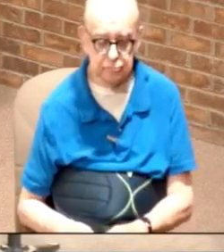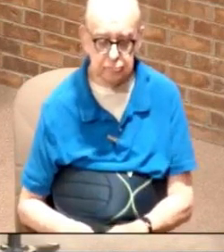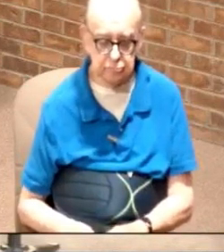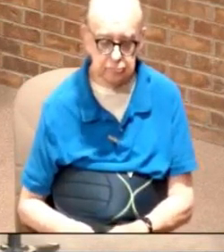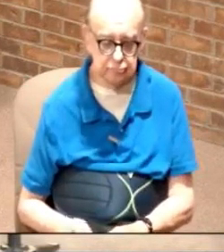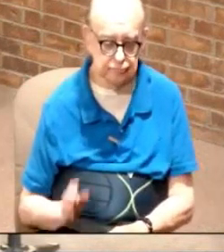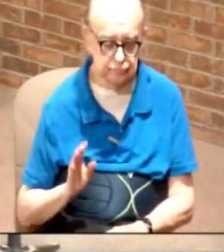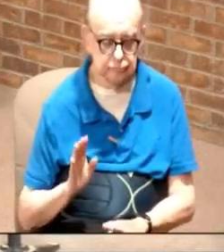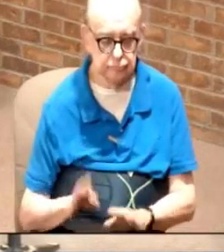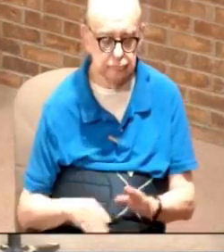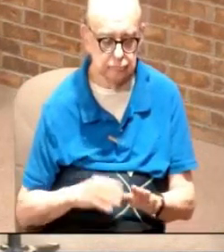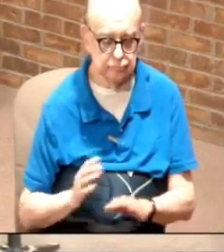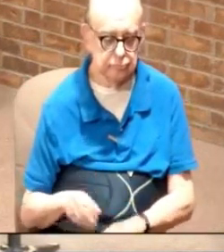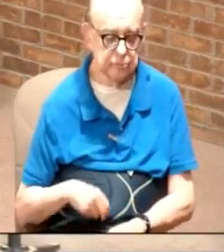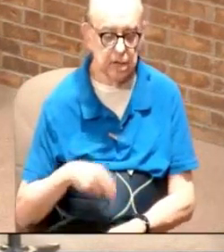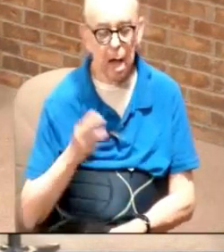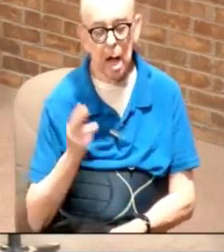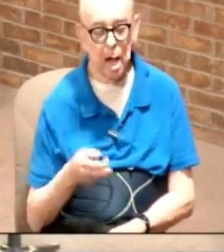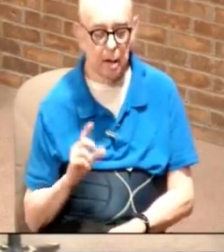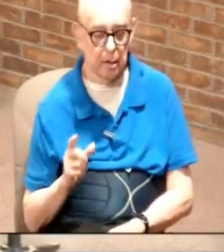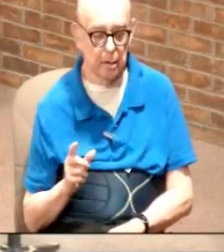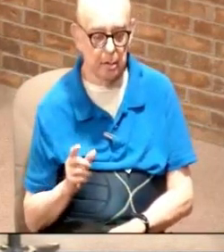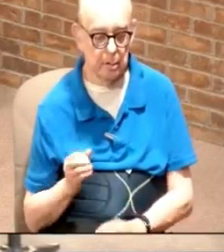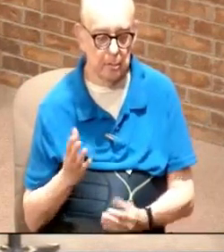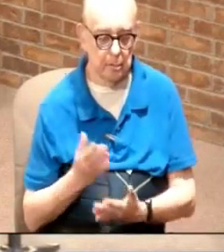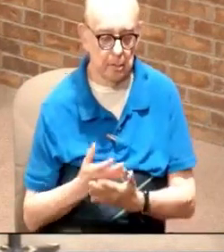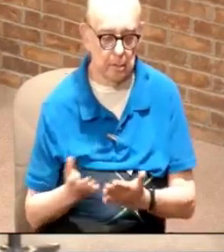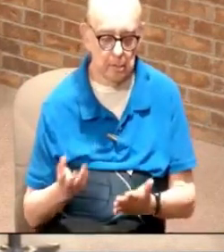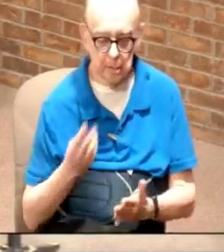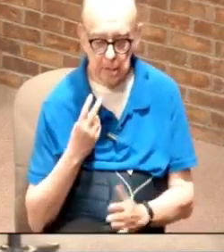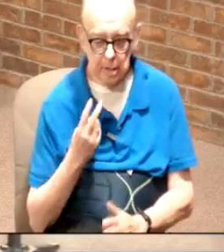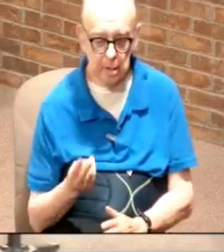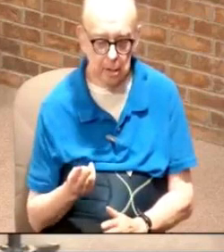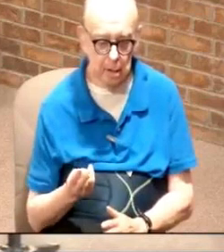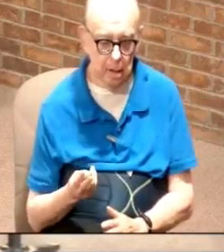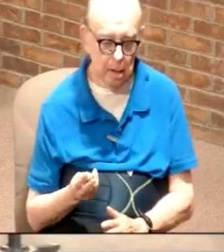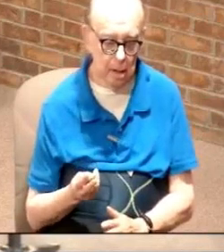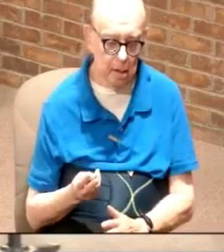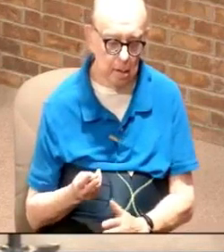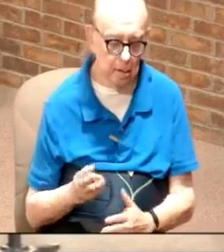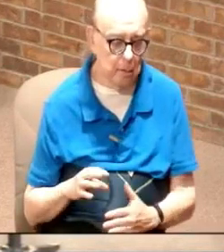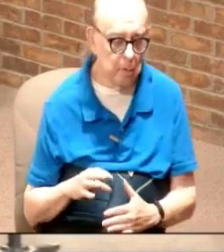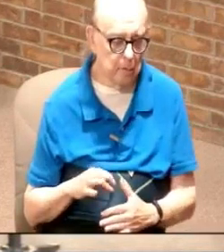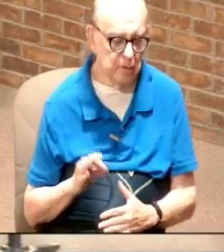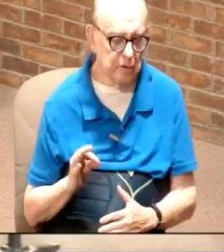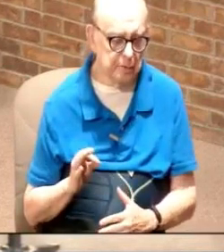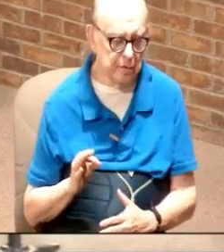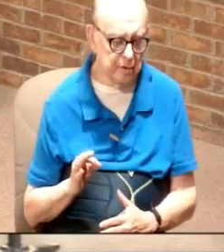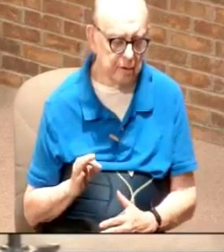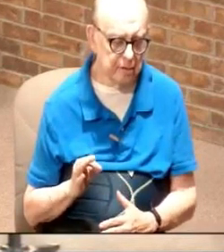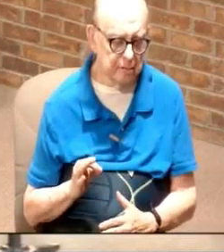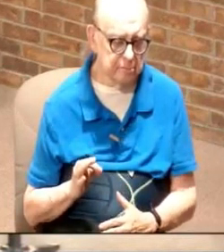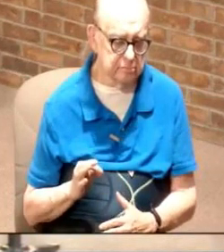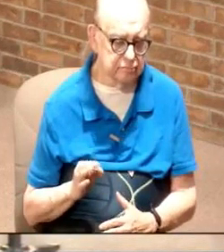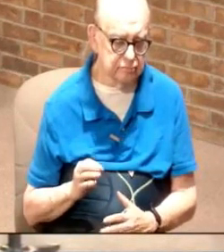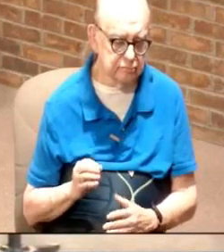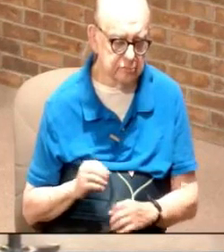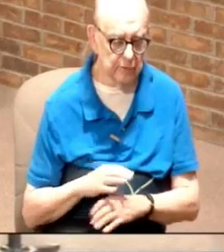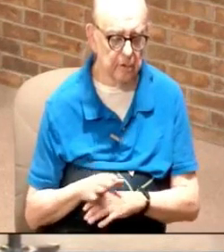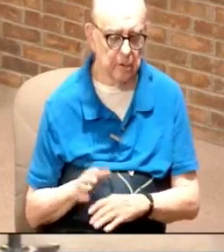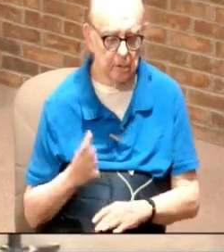when you walk into Hobby Lobby a lot of the stuff that you will see will be spiritually oriented why